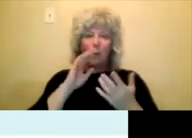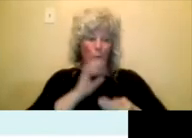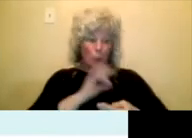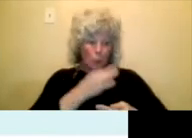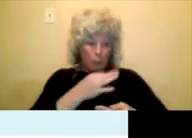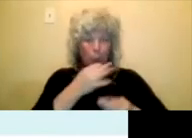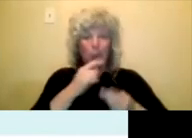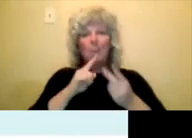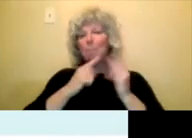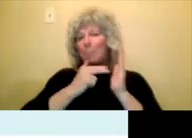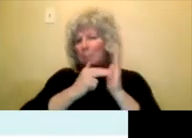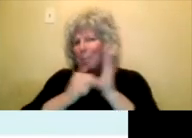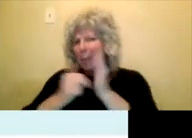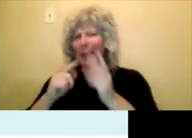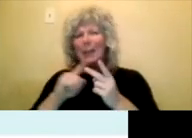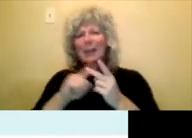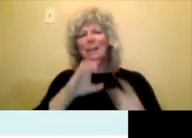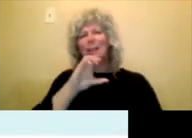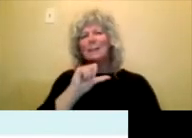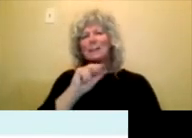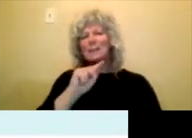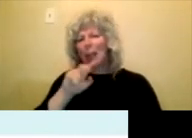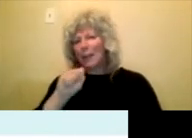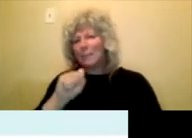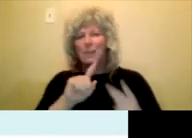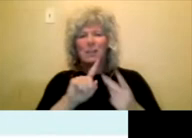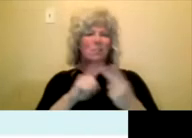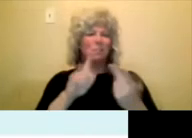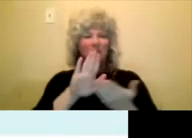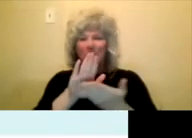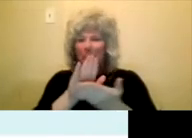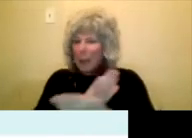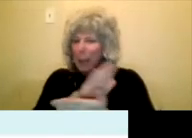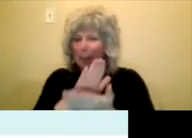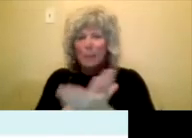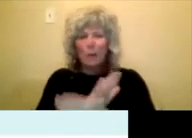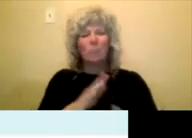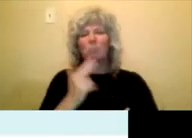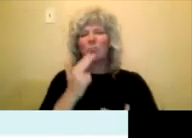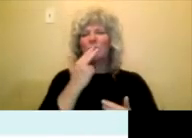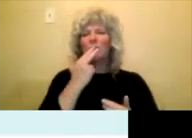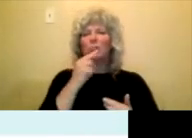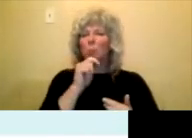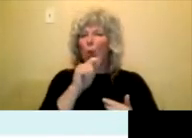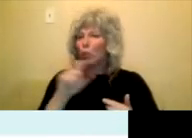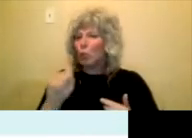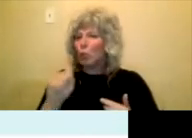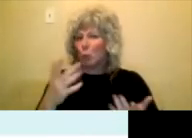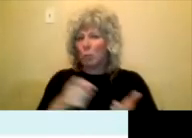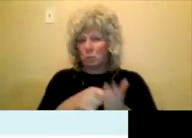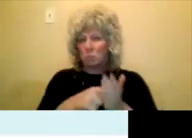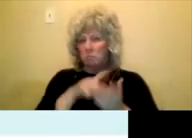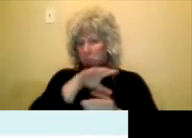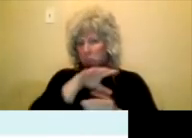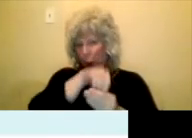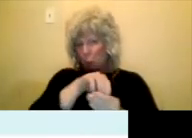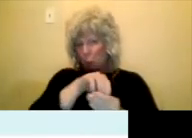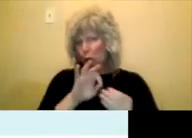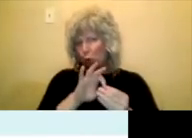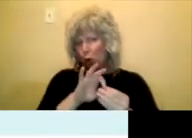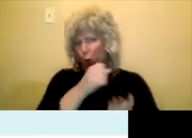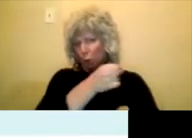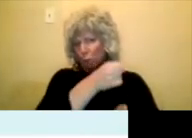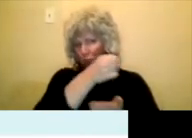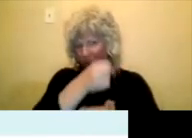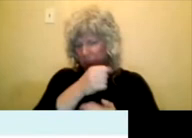paints, canvas, paper, uh, and any sort of small tools that you might also need for that. Um, the program